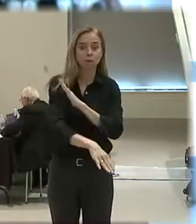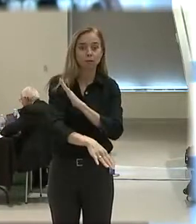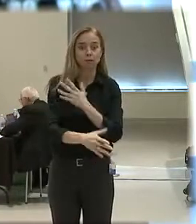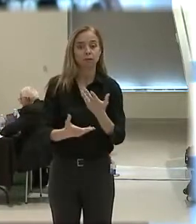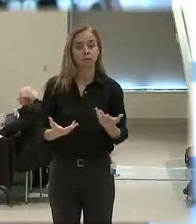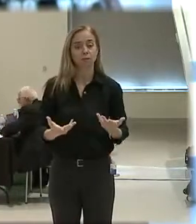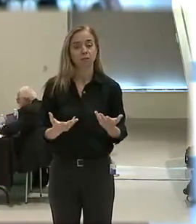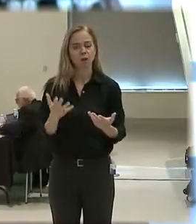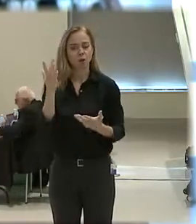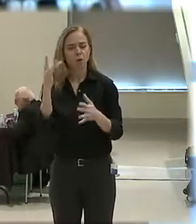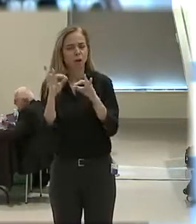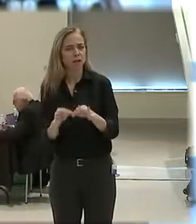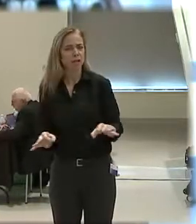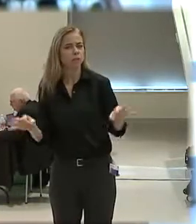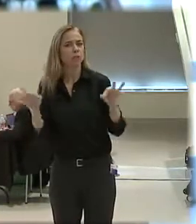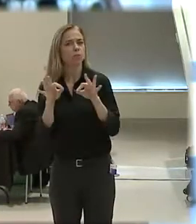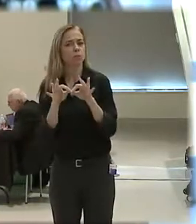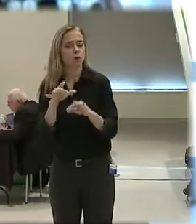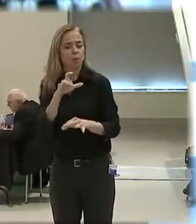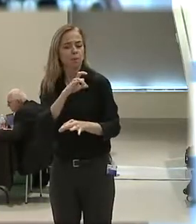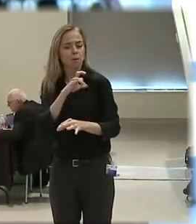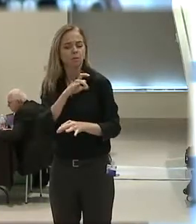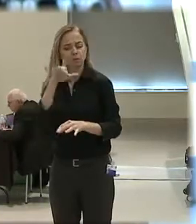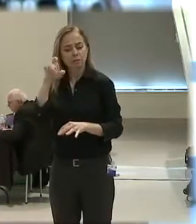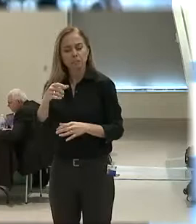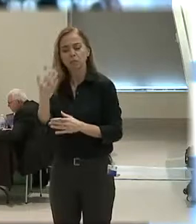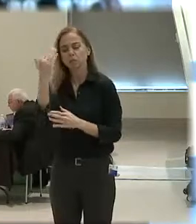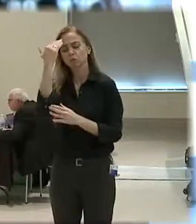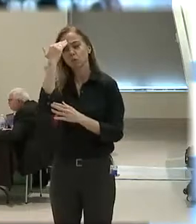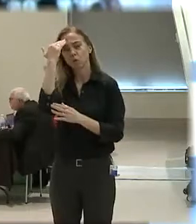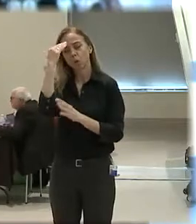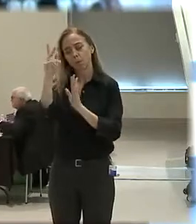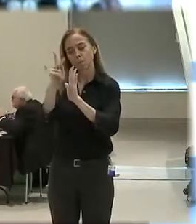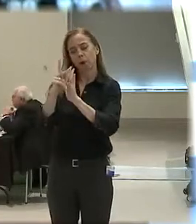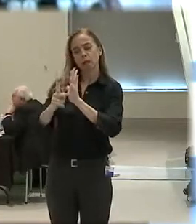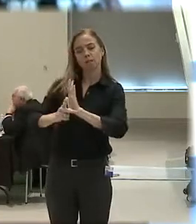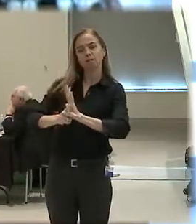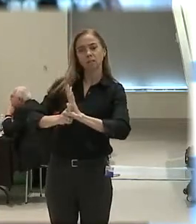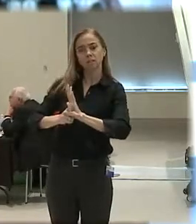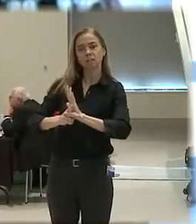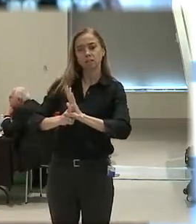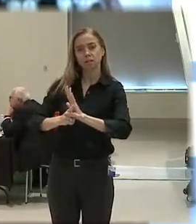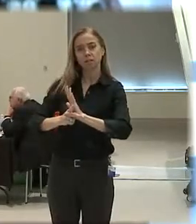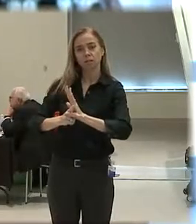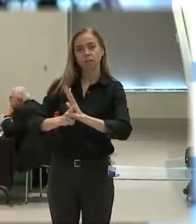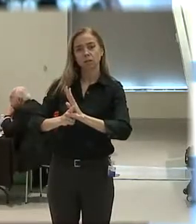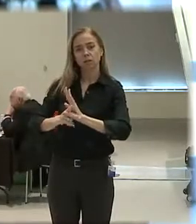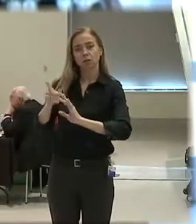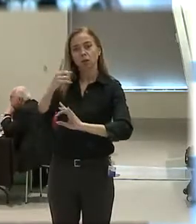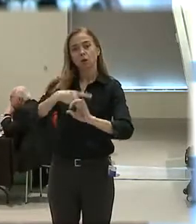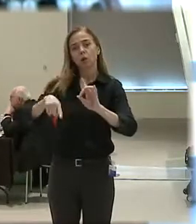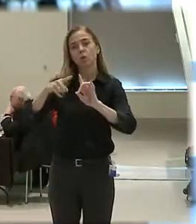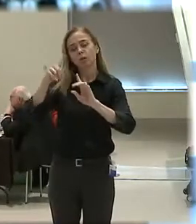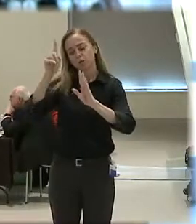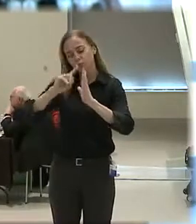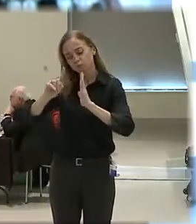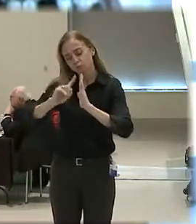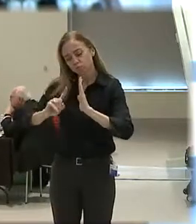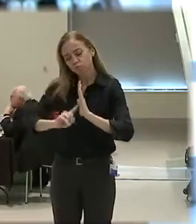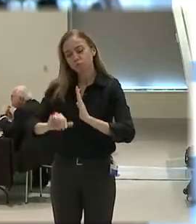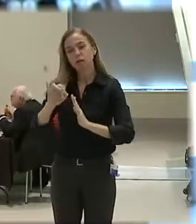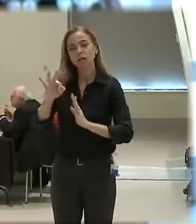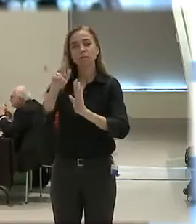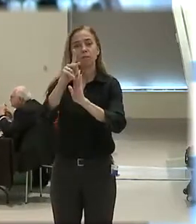that important? Because officers need to know the policy. And that's why when you go all the way down, you investigate it. If the